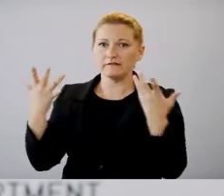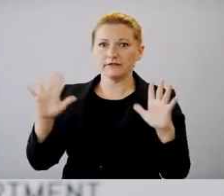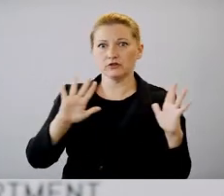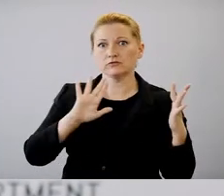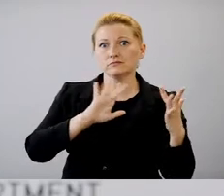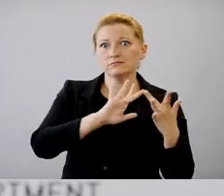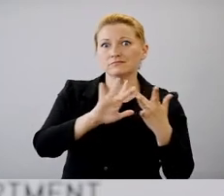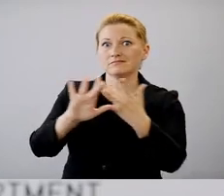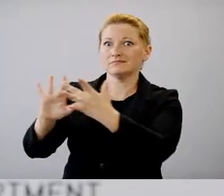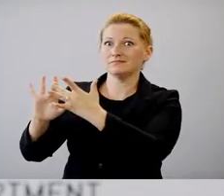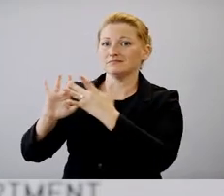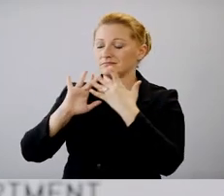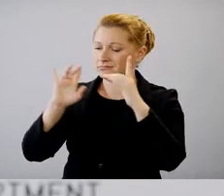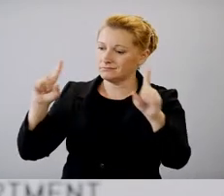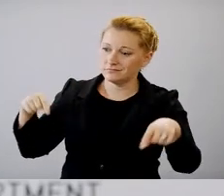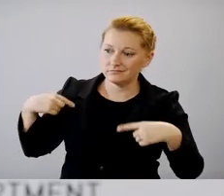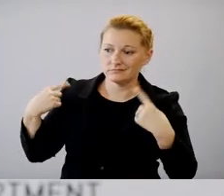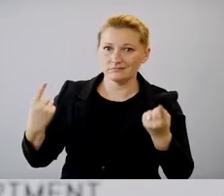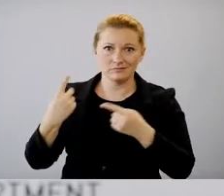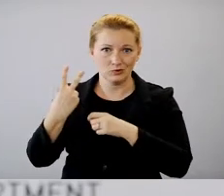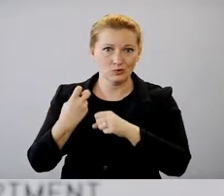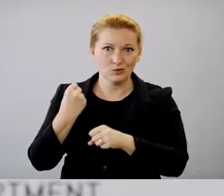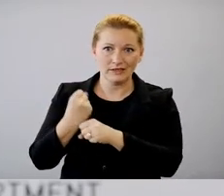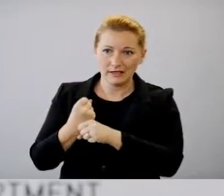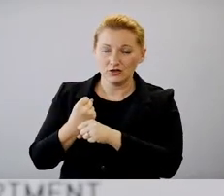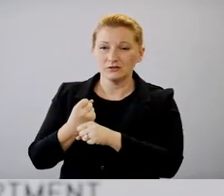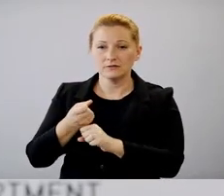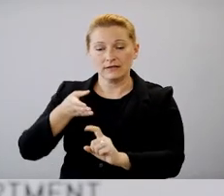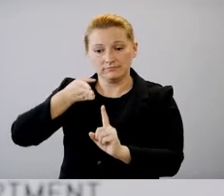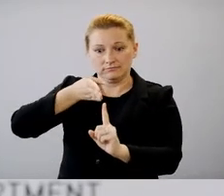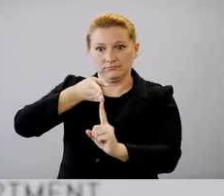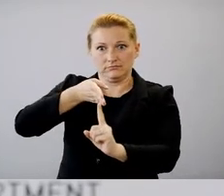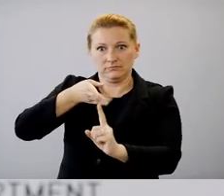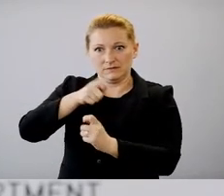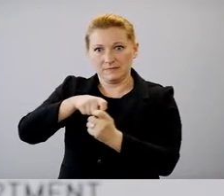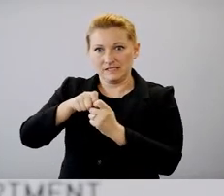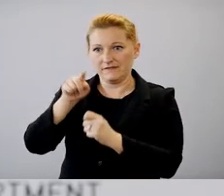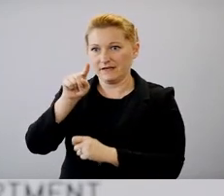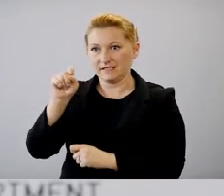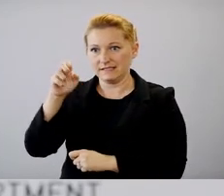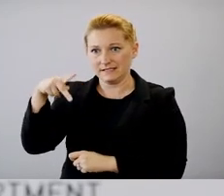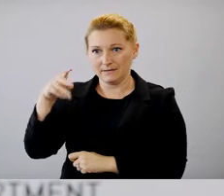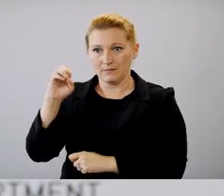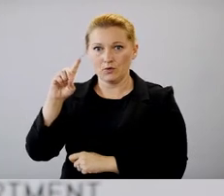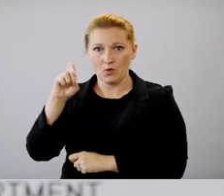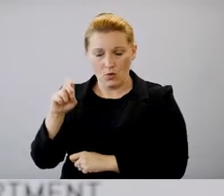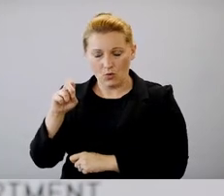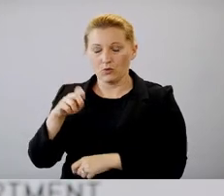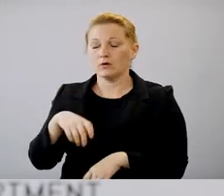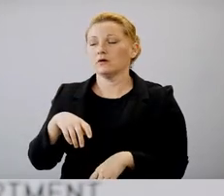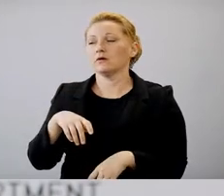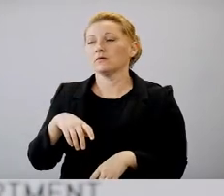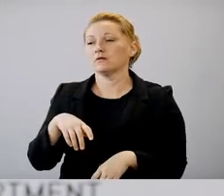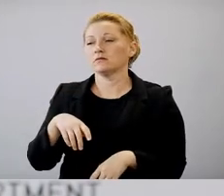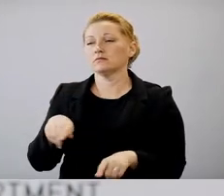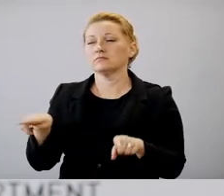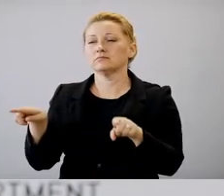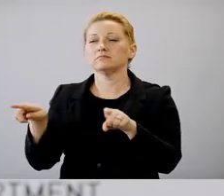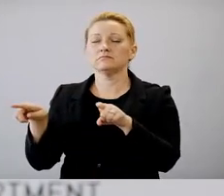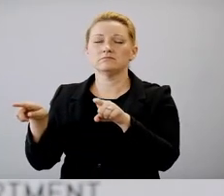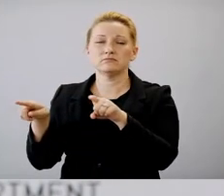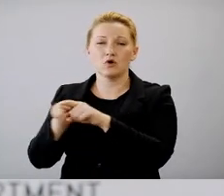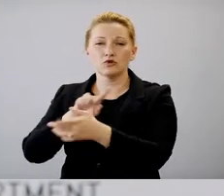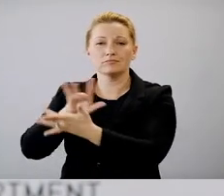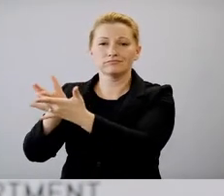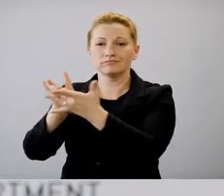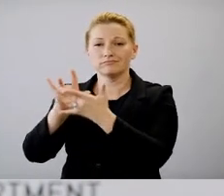uh, throughout, you know, this vaccine process and certain zip codes. Uh, you talked also about how, you you're doing some outreach in the South Mountain